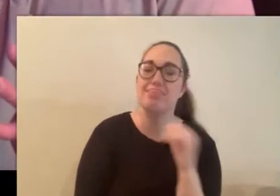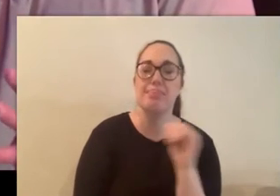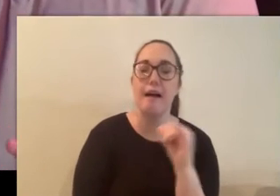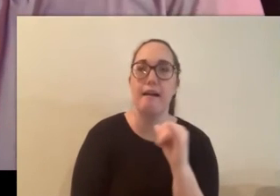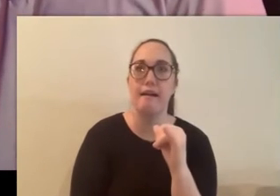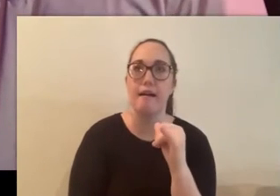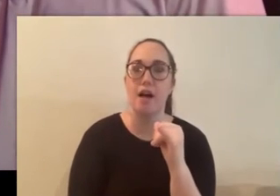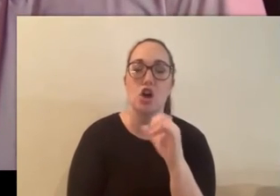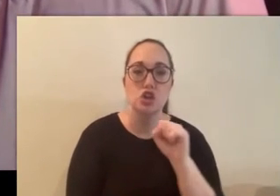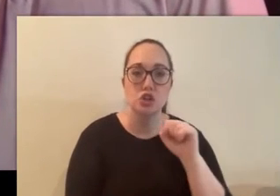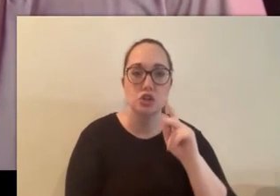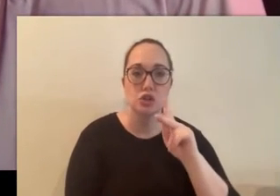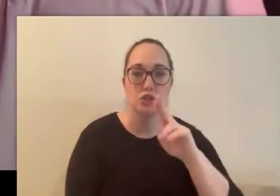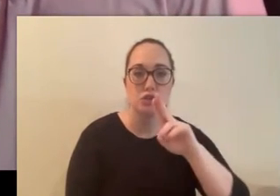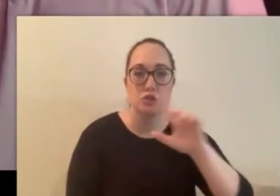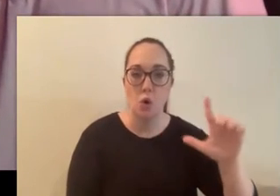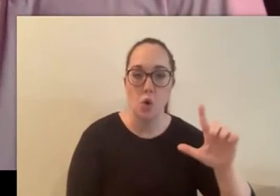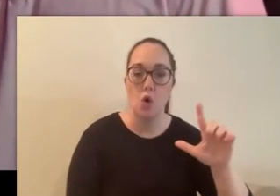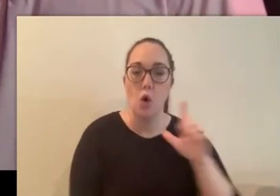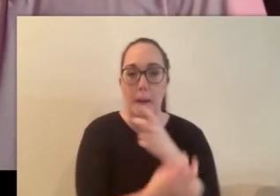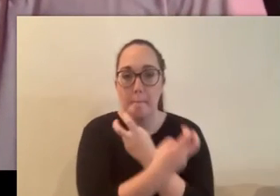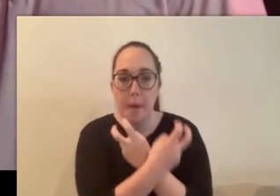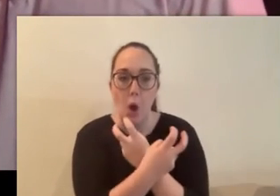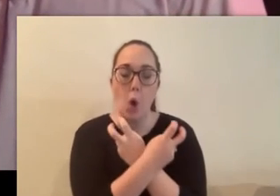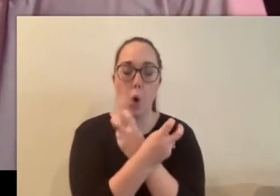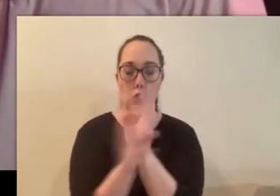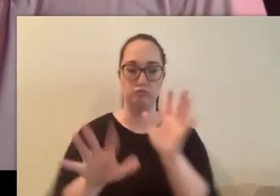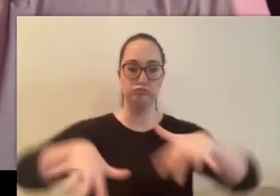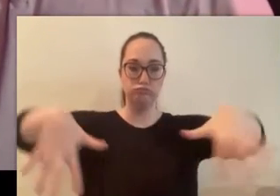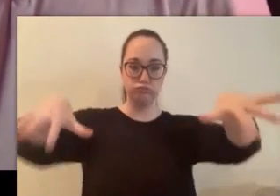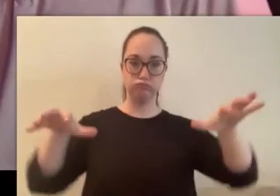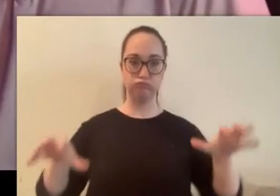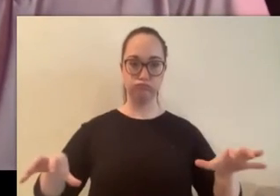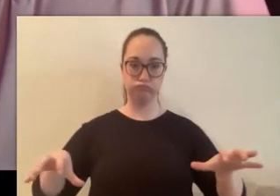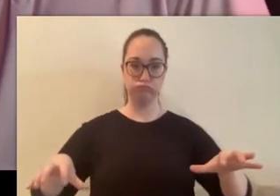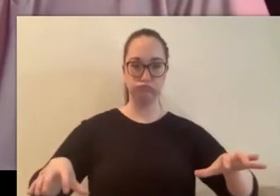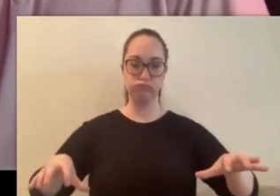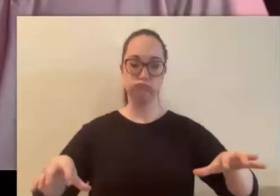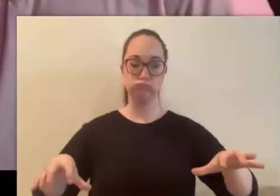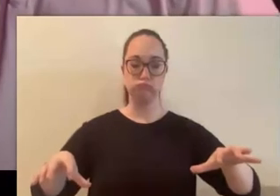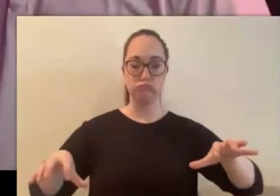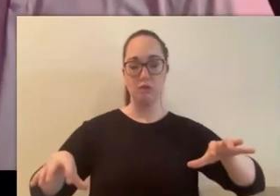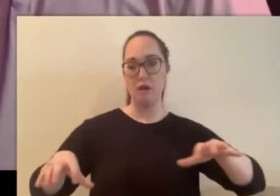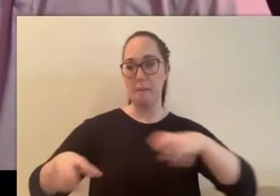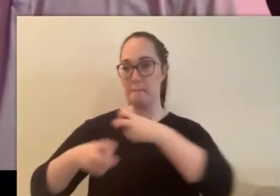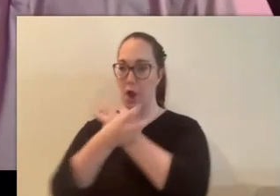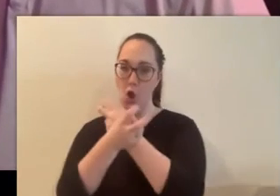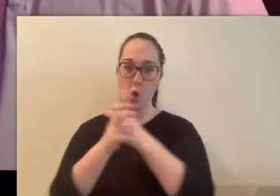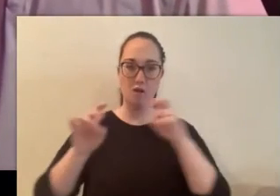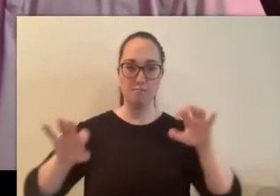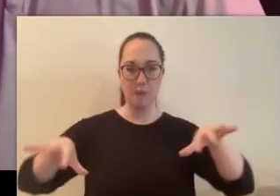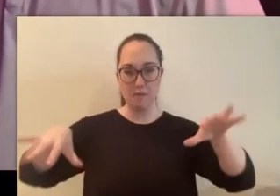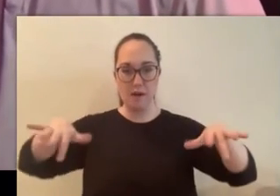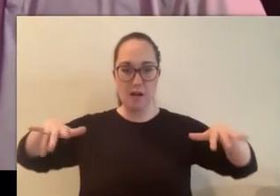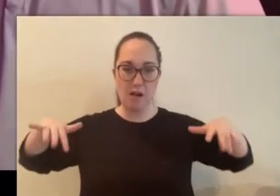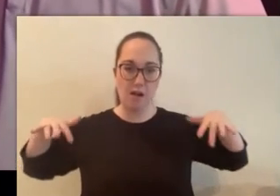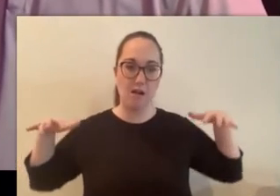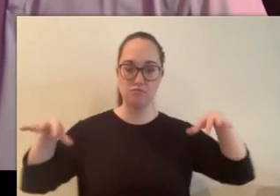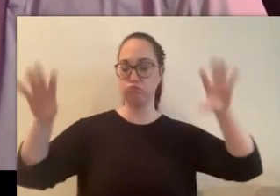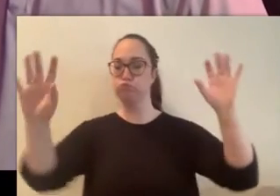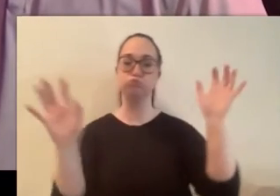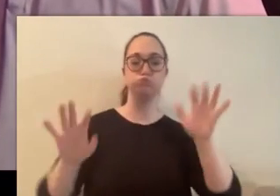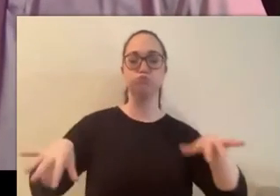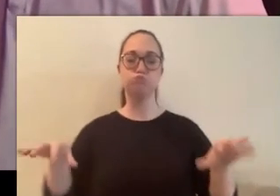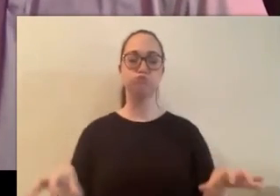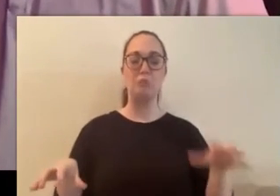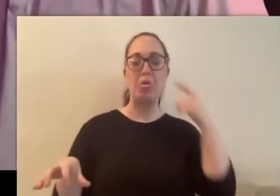and bone throne and i was like oh my gosh i need this someday in my life so maybe that's something i don't know in the future it was